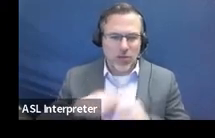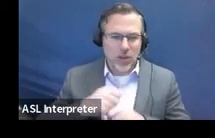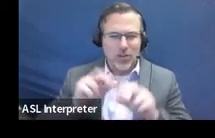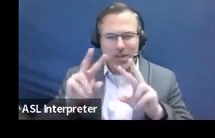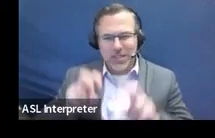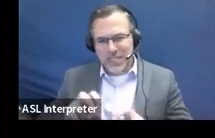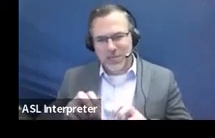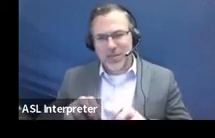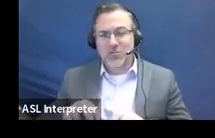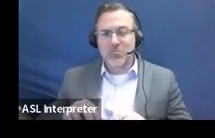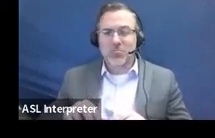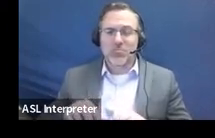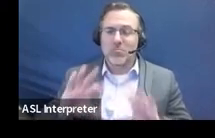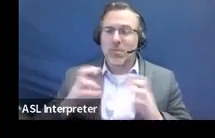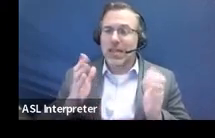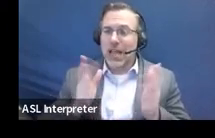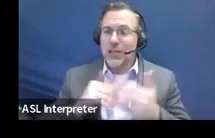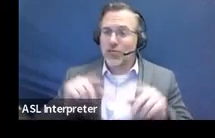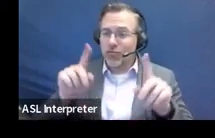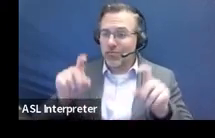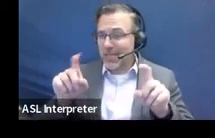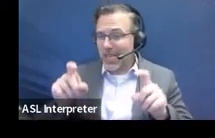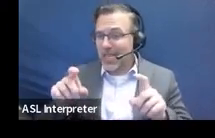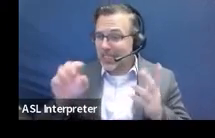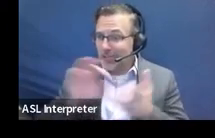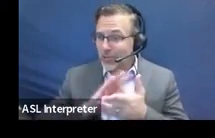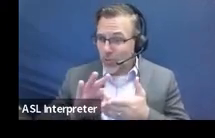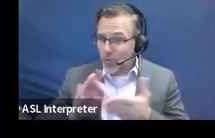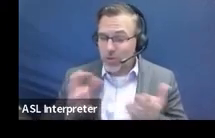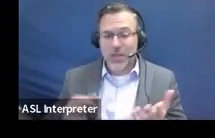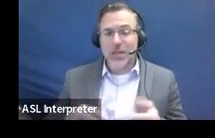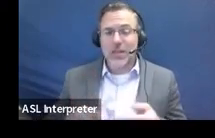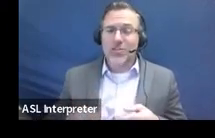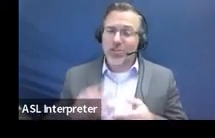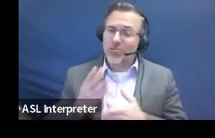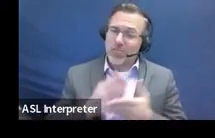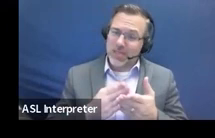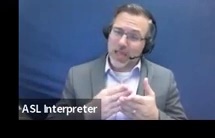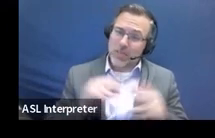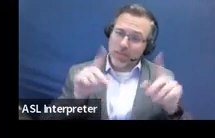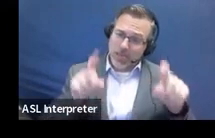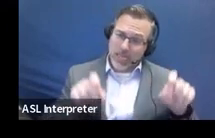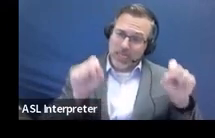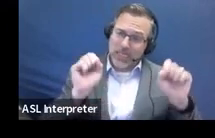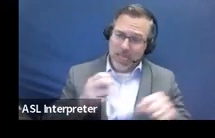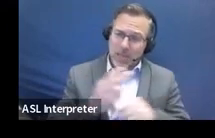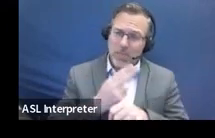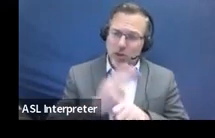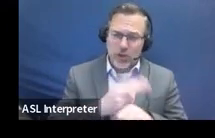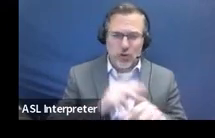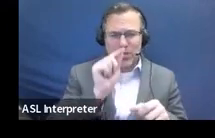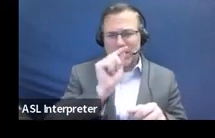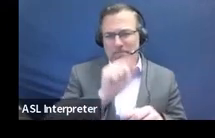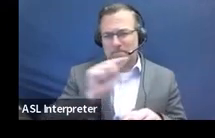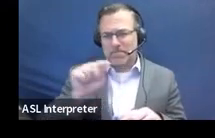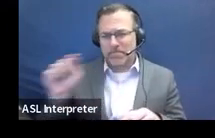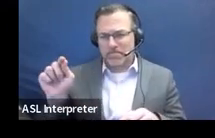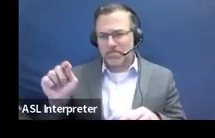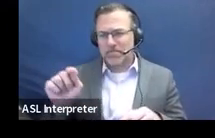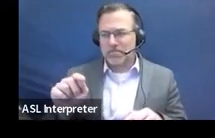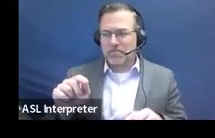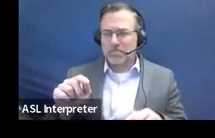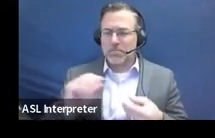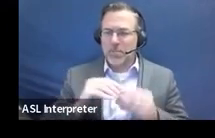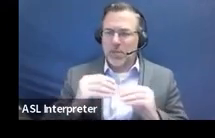you can see some of those assessments or evaluations can be used in multiple places within this form as long as